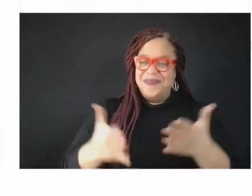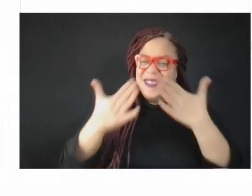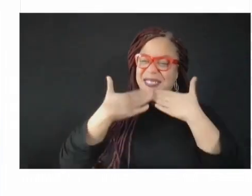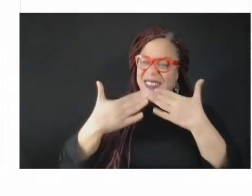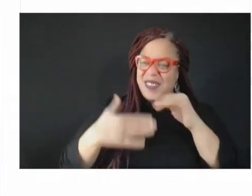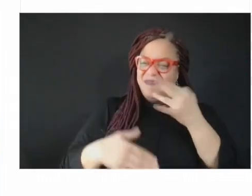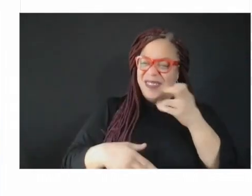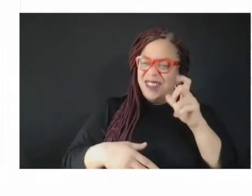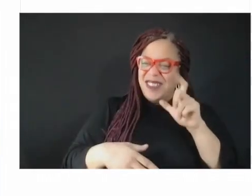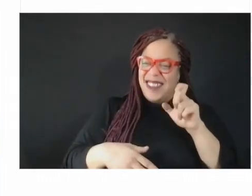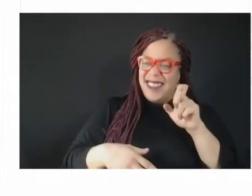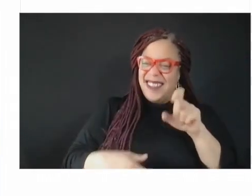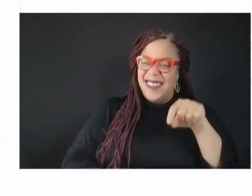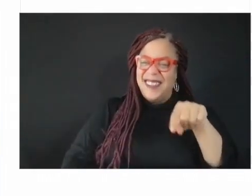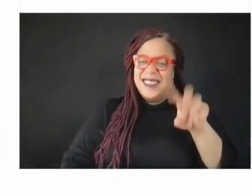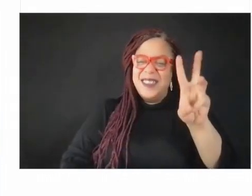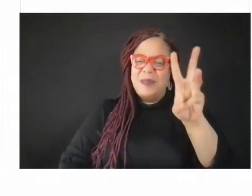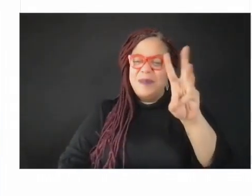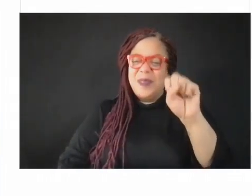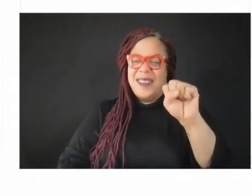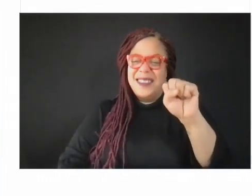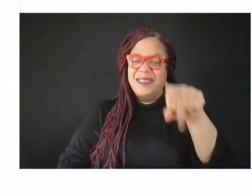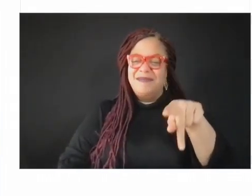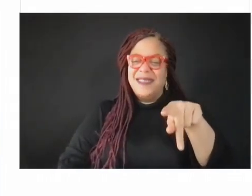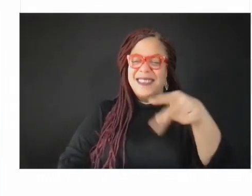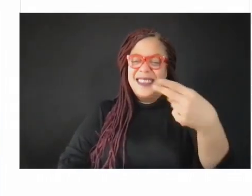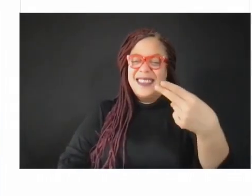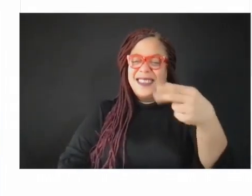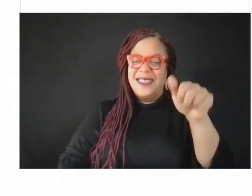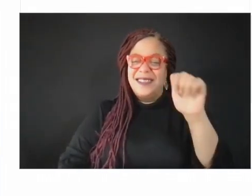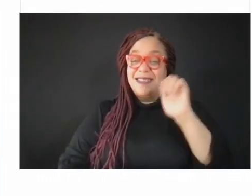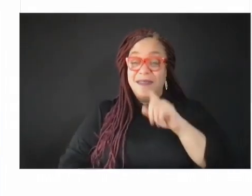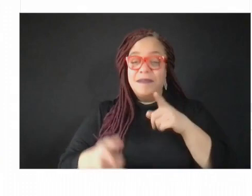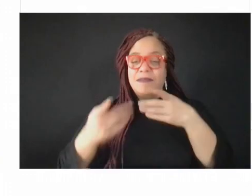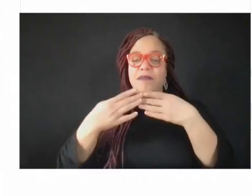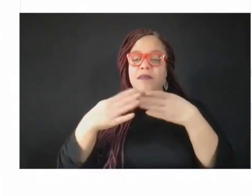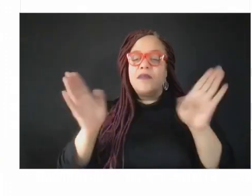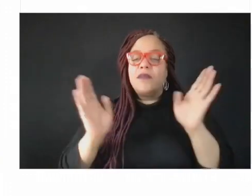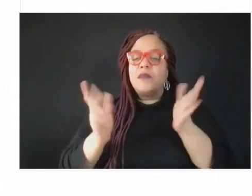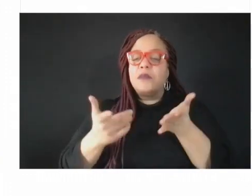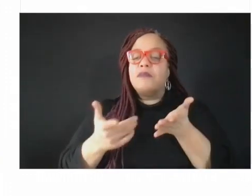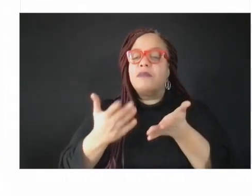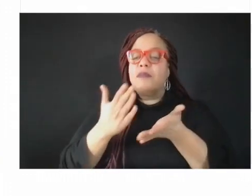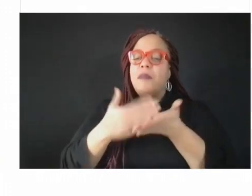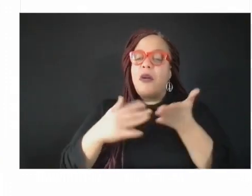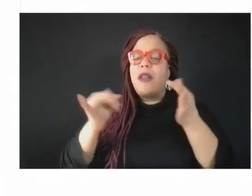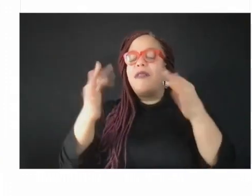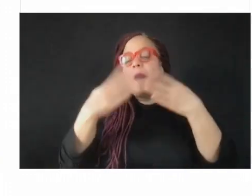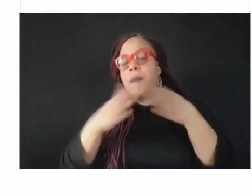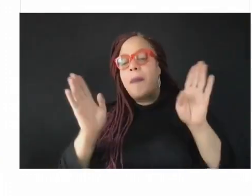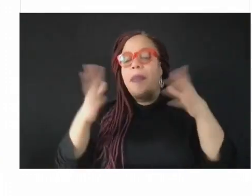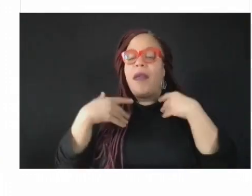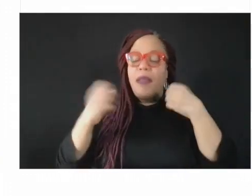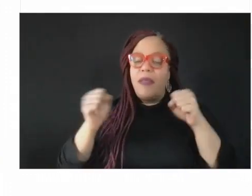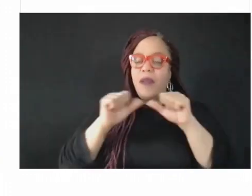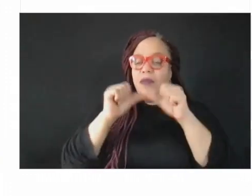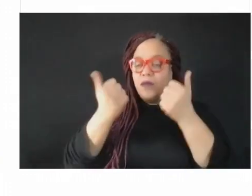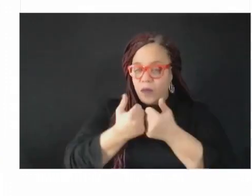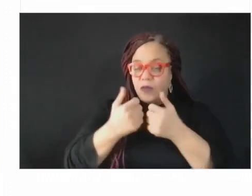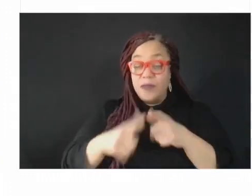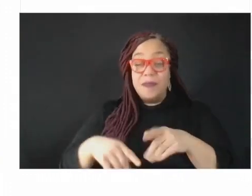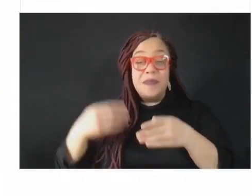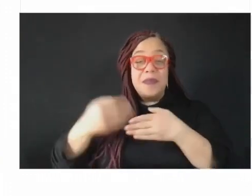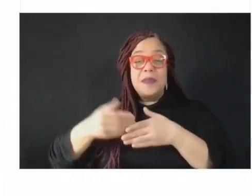Washington State affiliate of the American Public Health Association. Before that, I was the director of a couple of local health